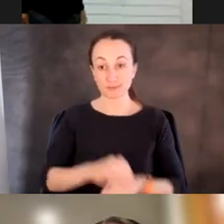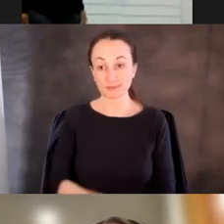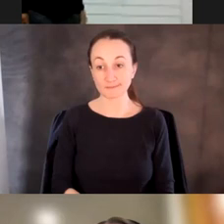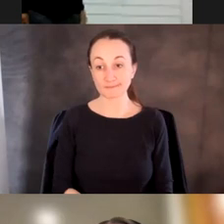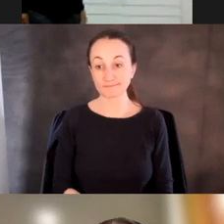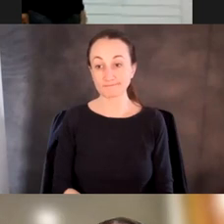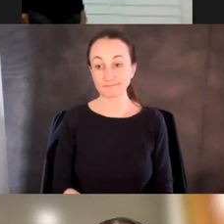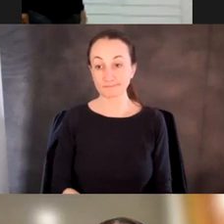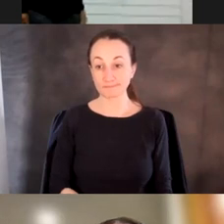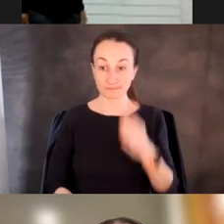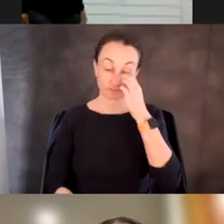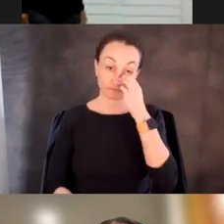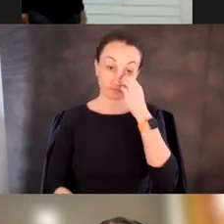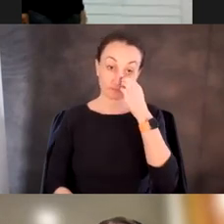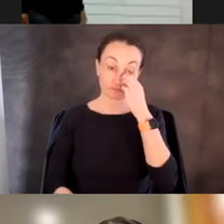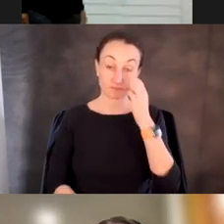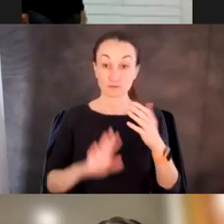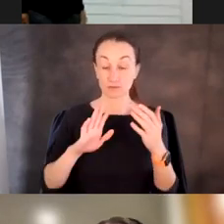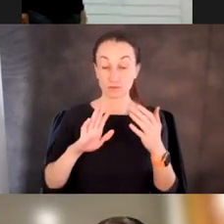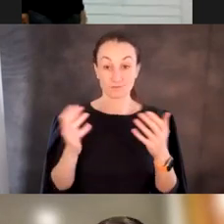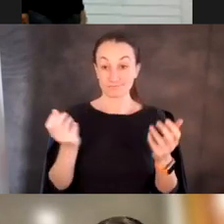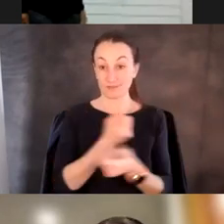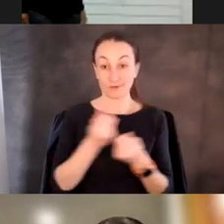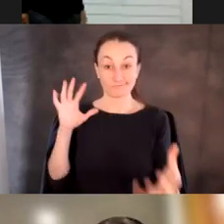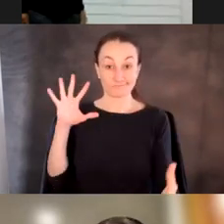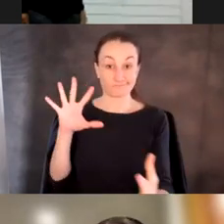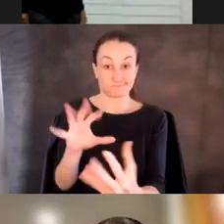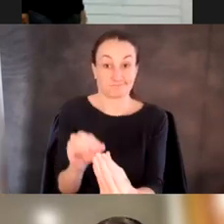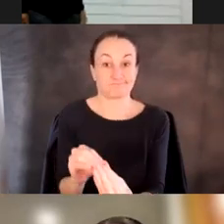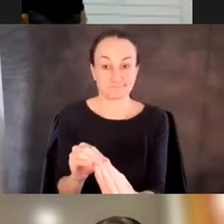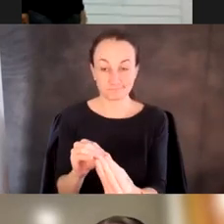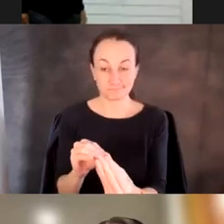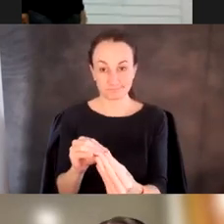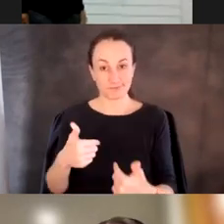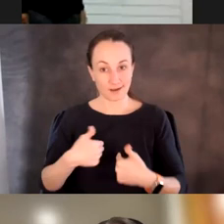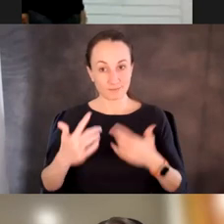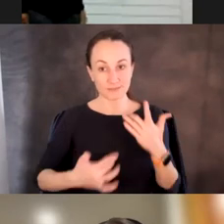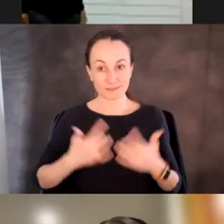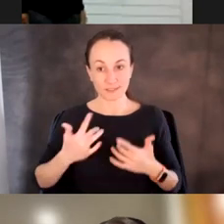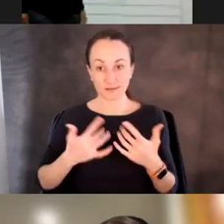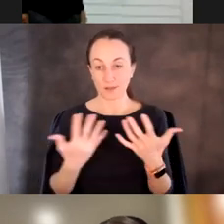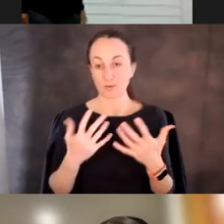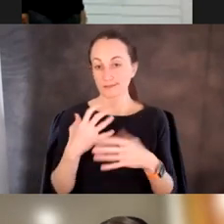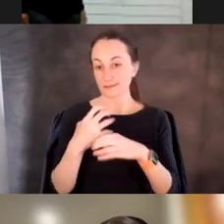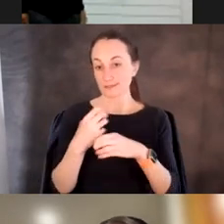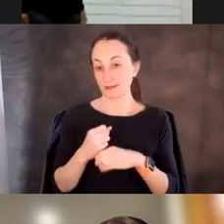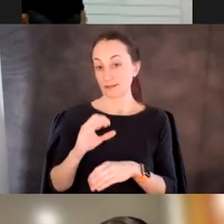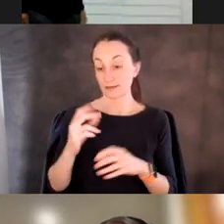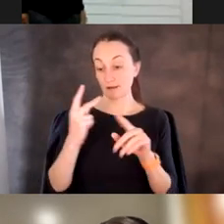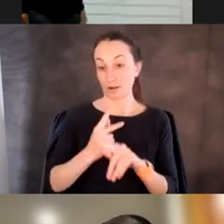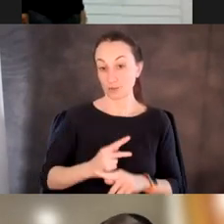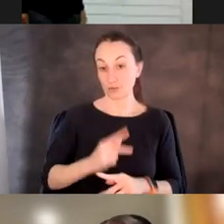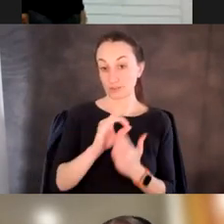and so sort of putting all of that together, uh, something I'm excited about is, uh, taking, uh, computationally designed